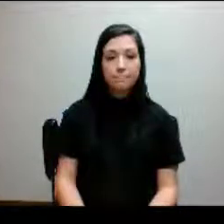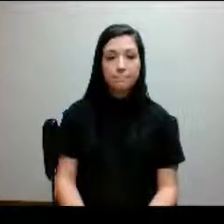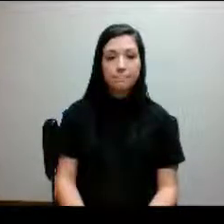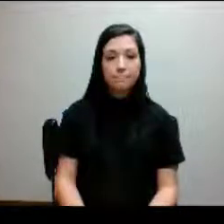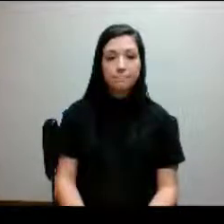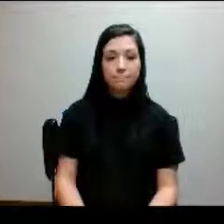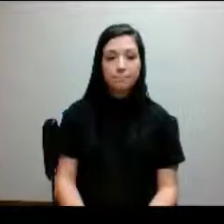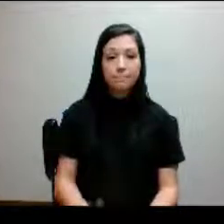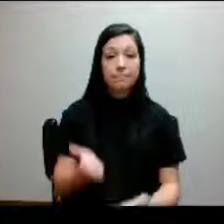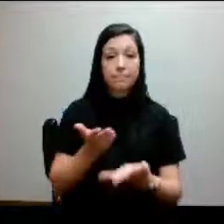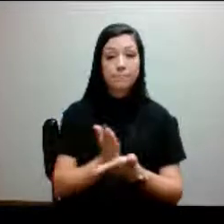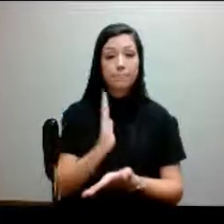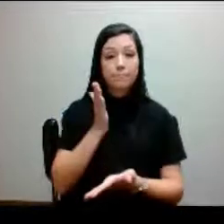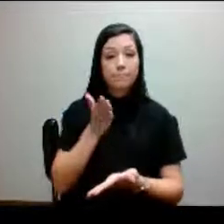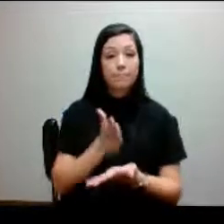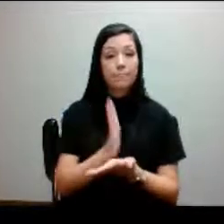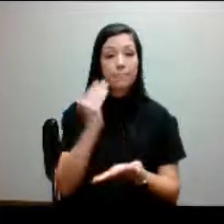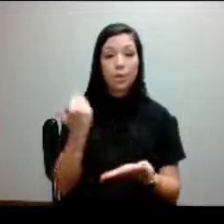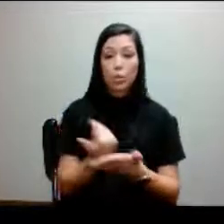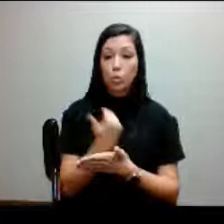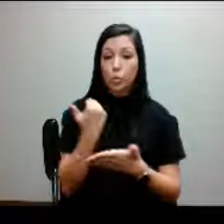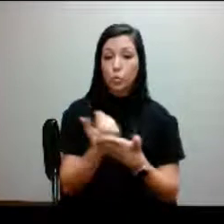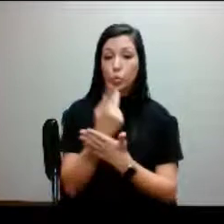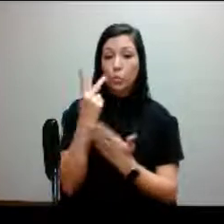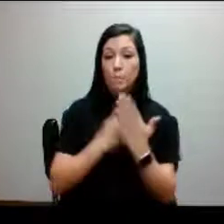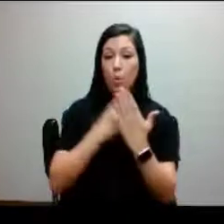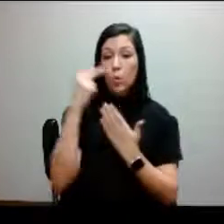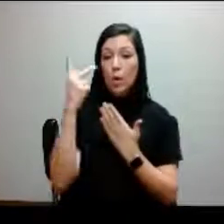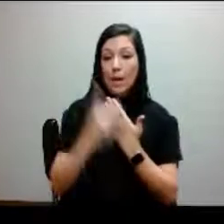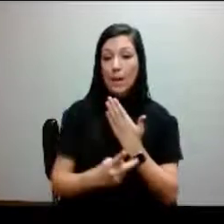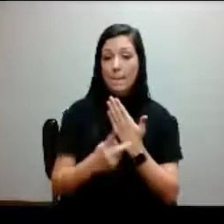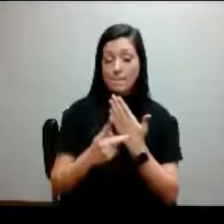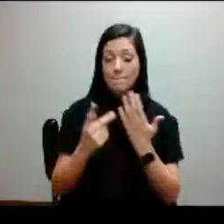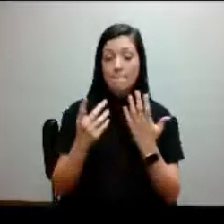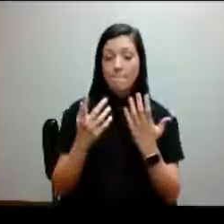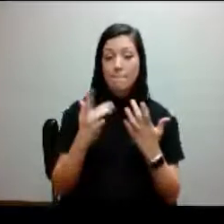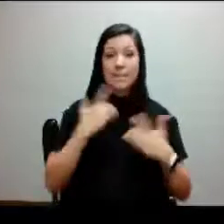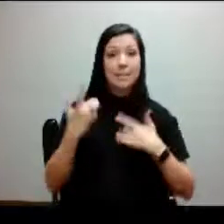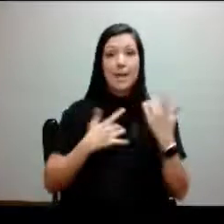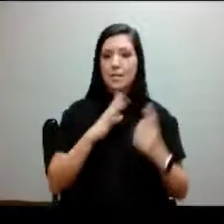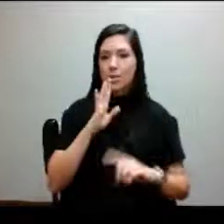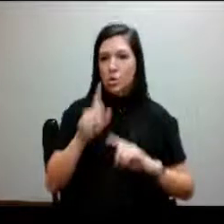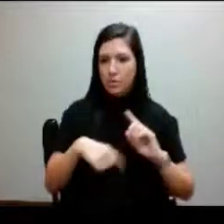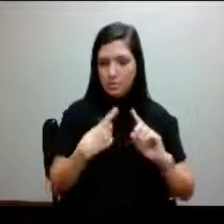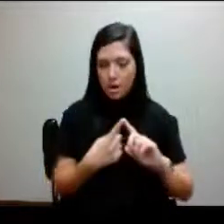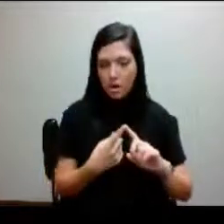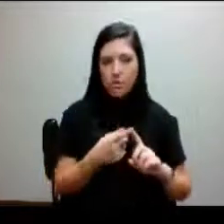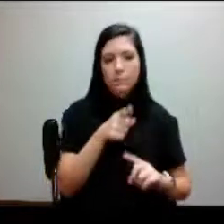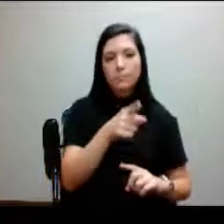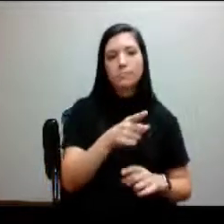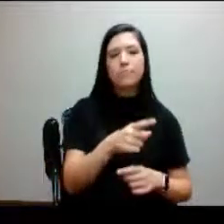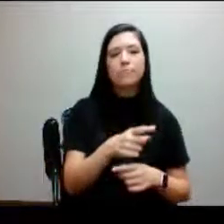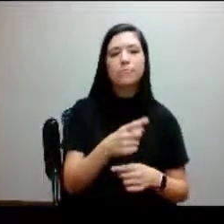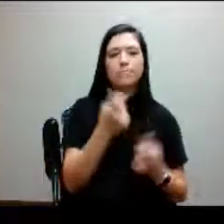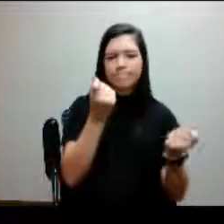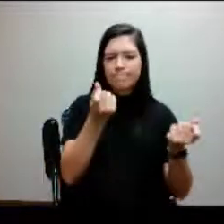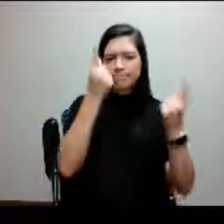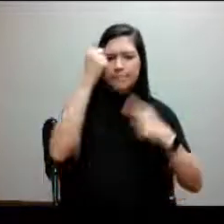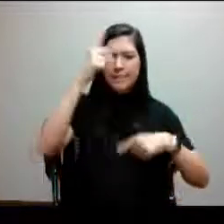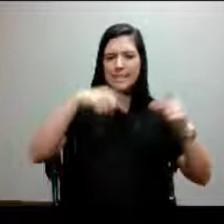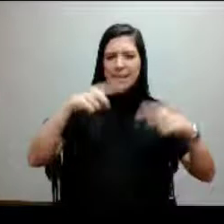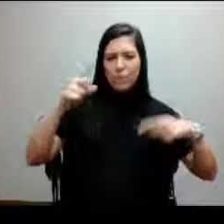All right, some new program initiatives that I'm excited to talk about. One being Making Sense of Diversity podcast.